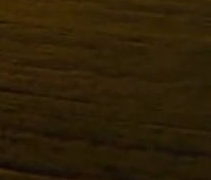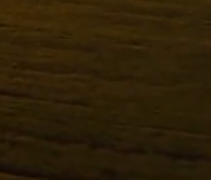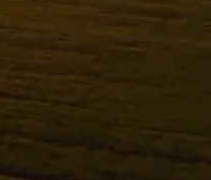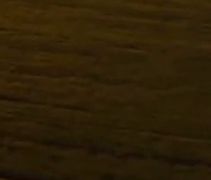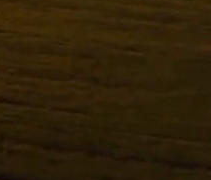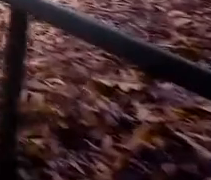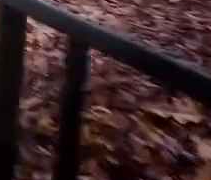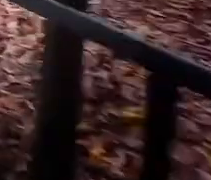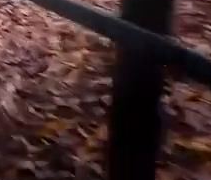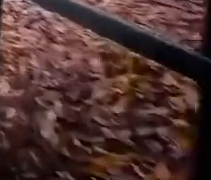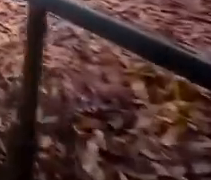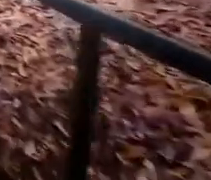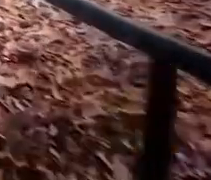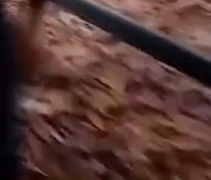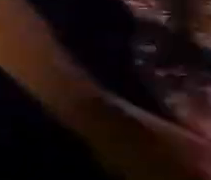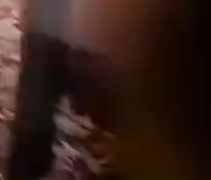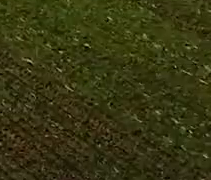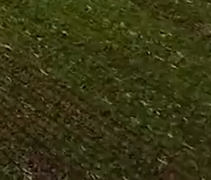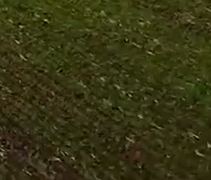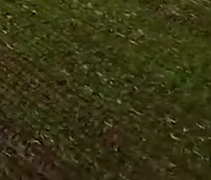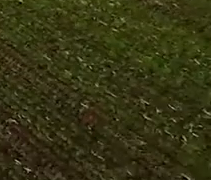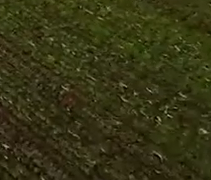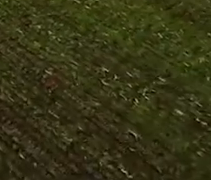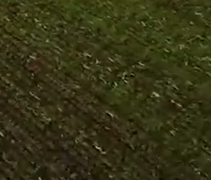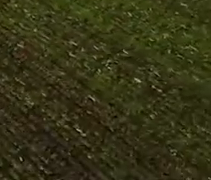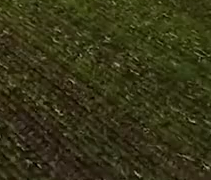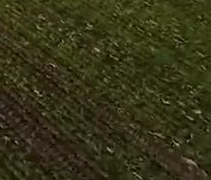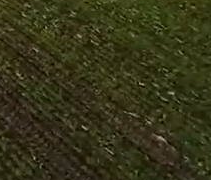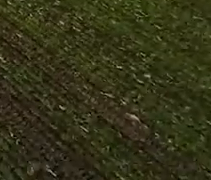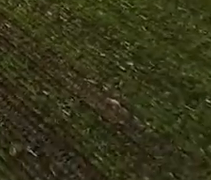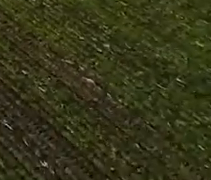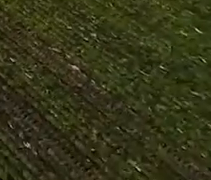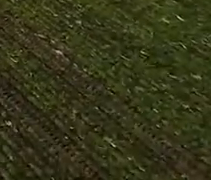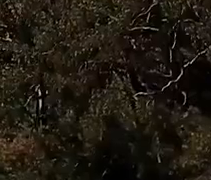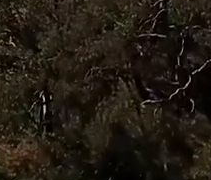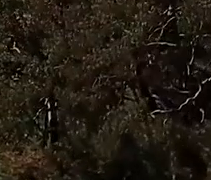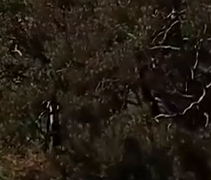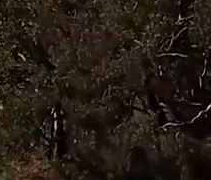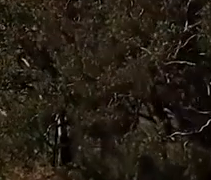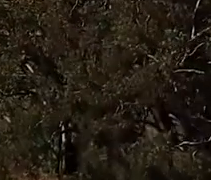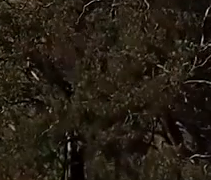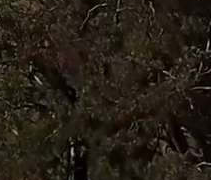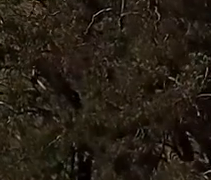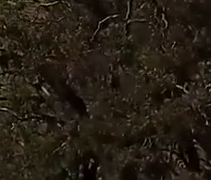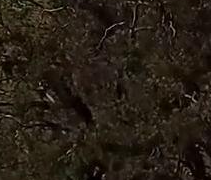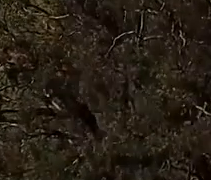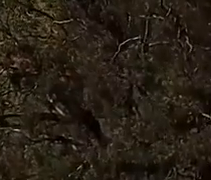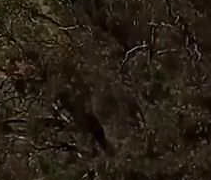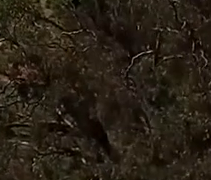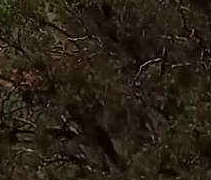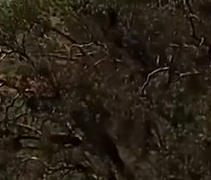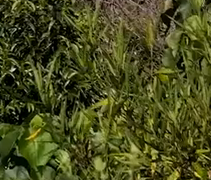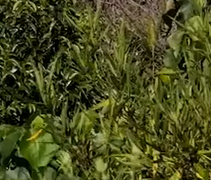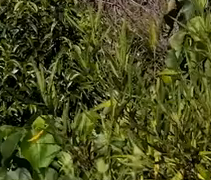in Camden, Wongal country in Lickham, Gamilaroi country in Narrabri, Wiradjuri country in Dubbo